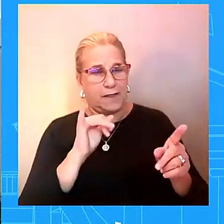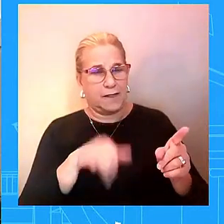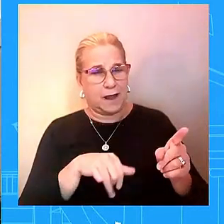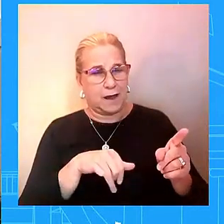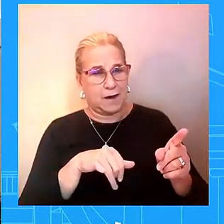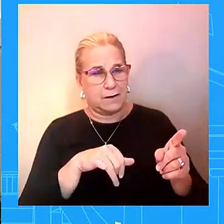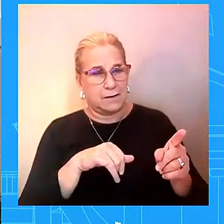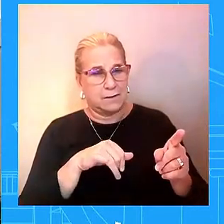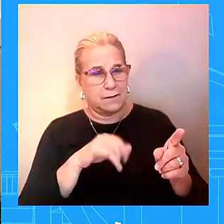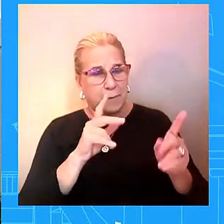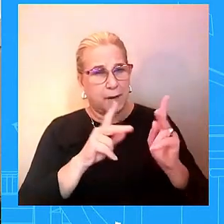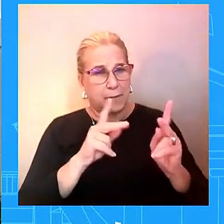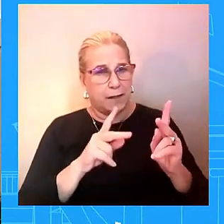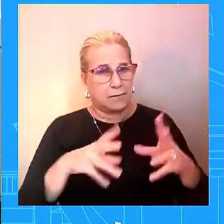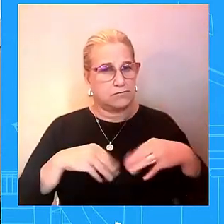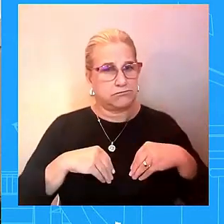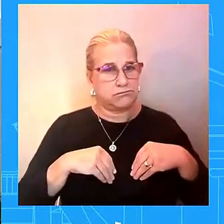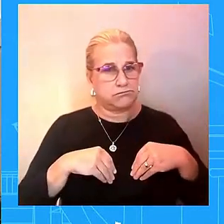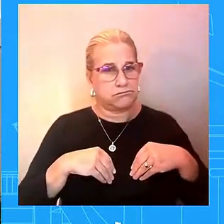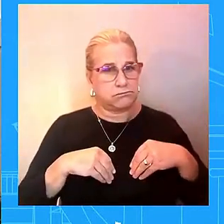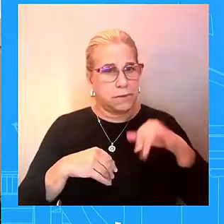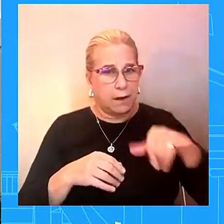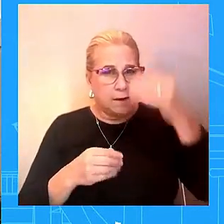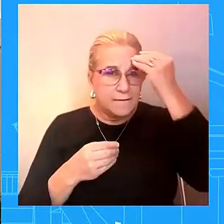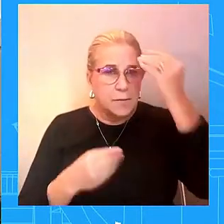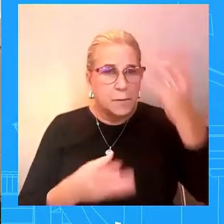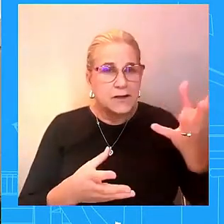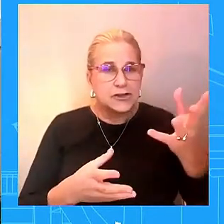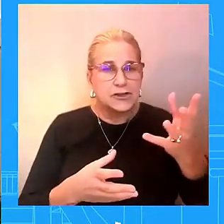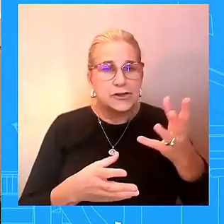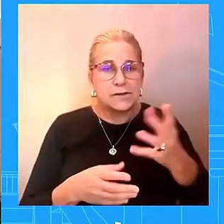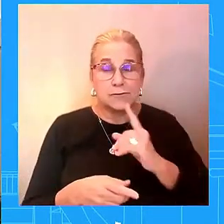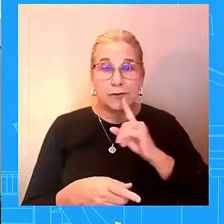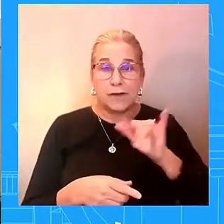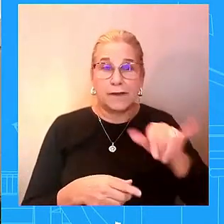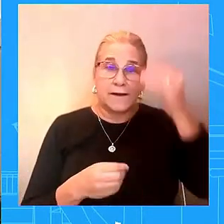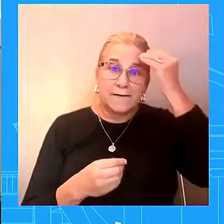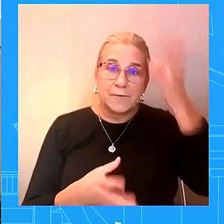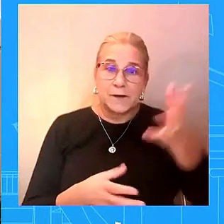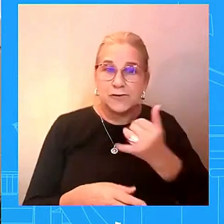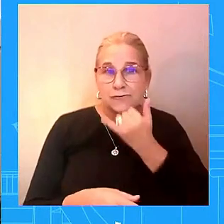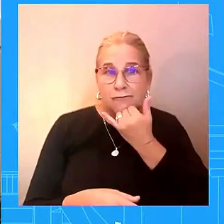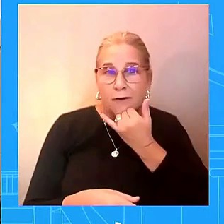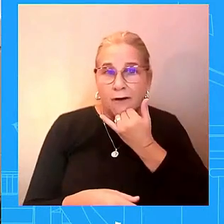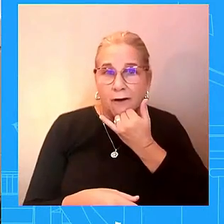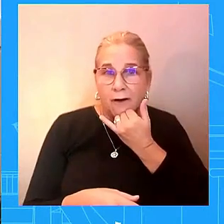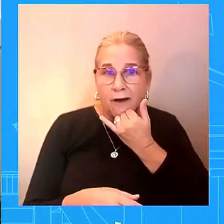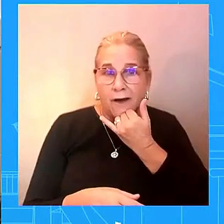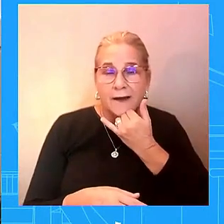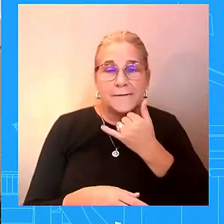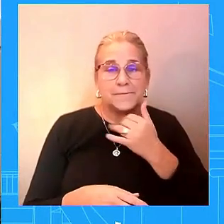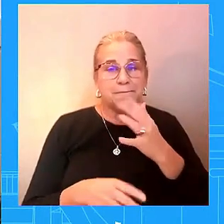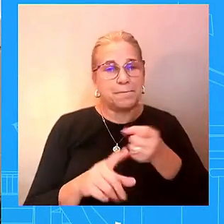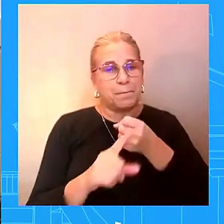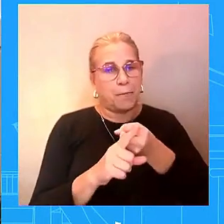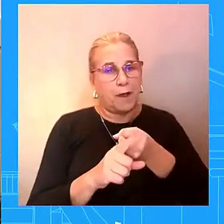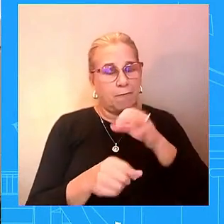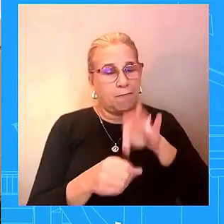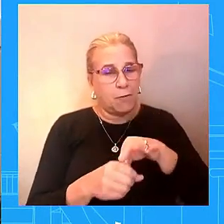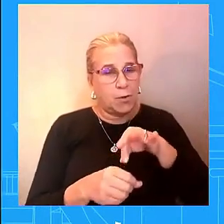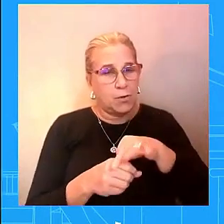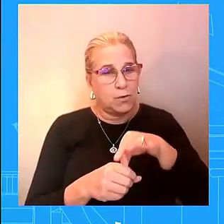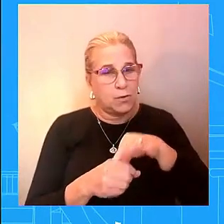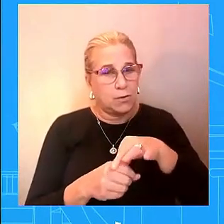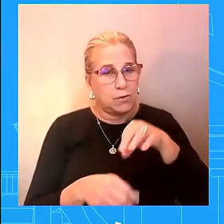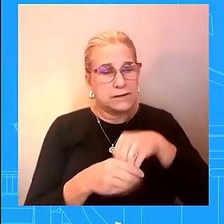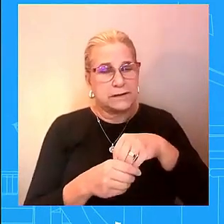this information again that's misleading but to voters specifically in key states where the devastation of the hurricanes has been evident well i'm